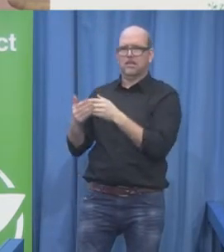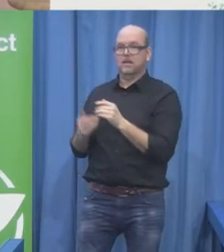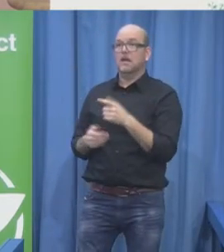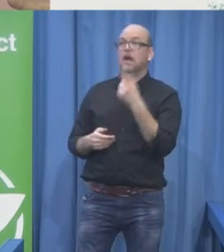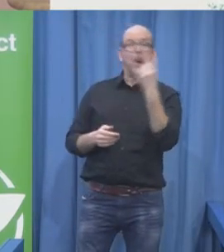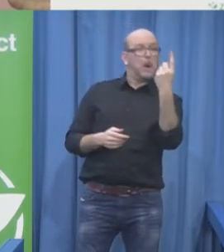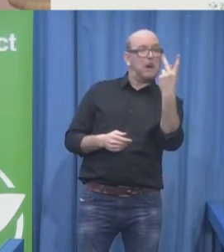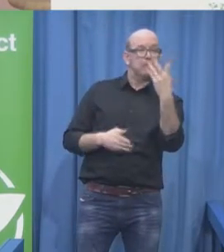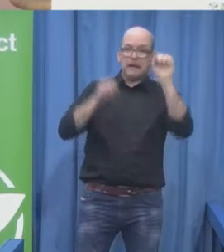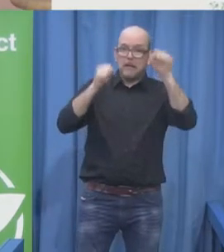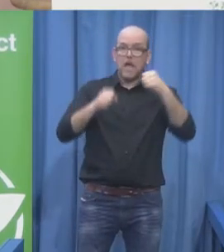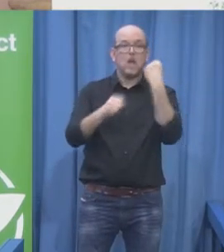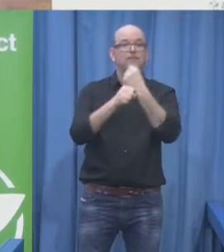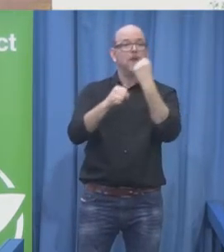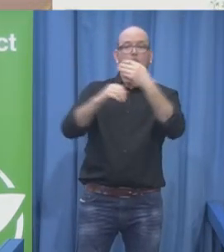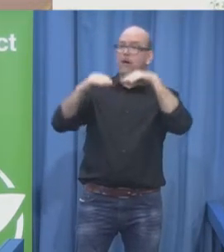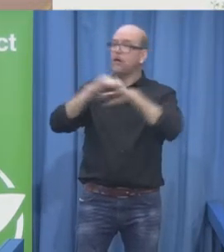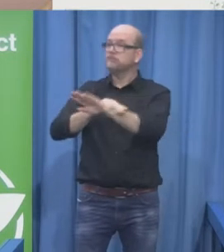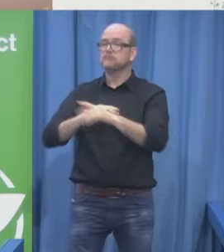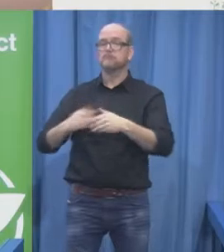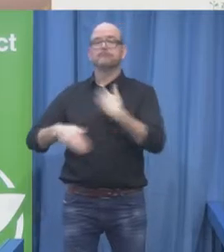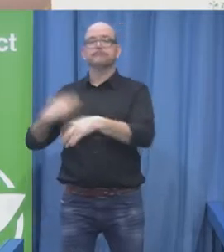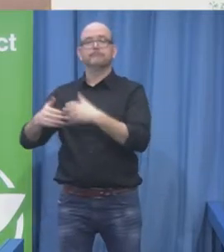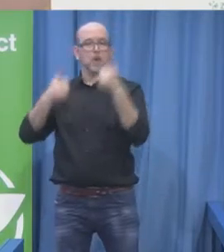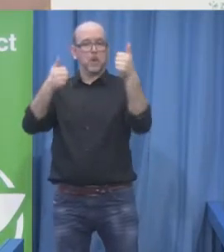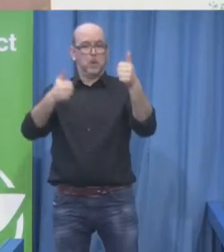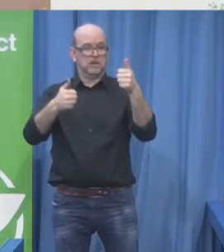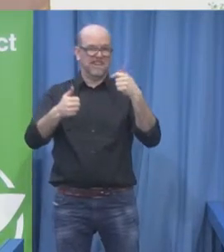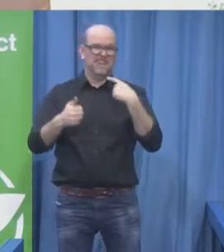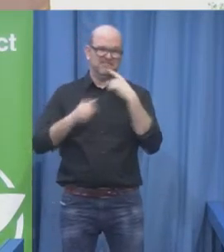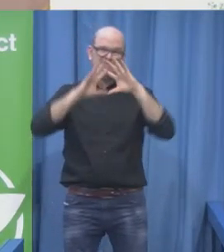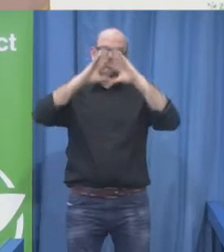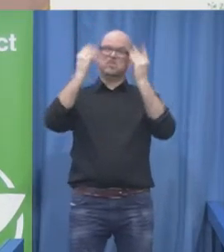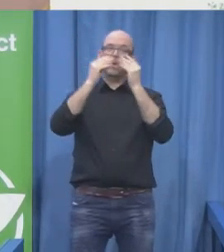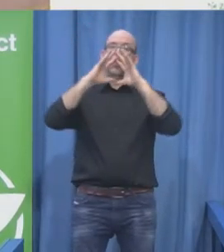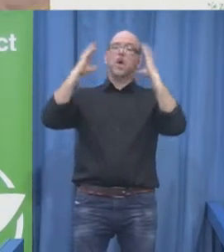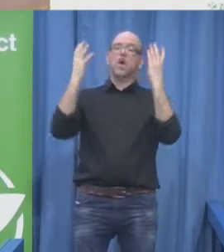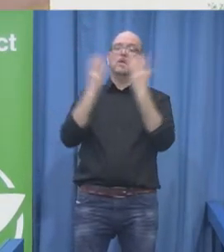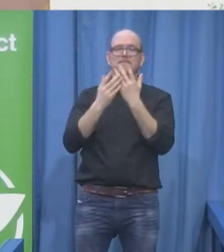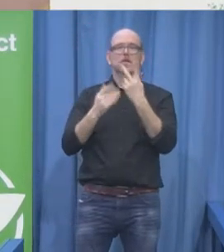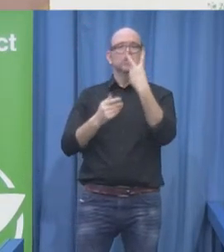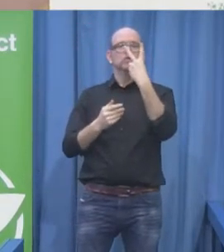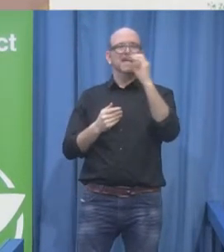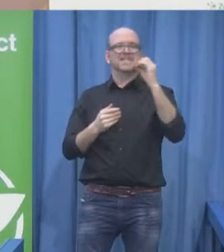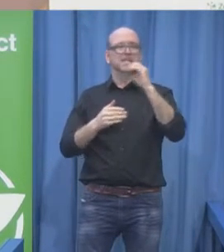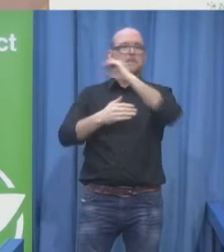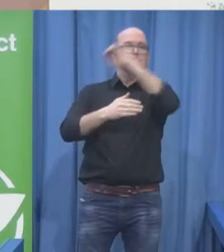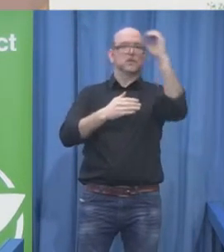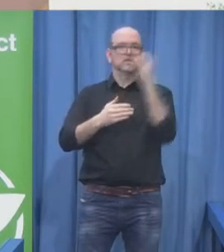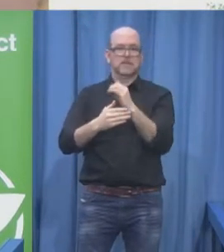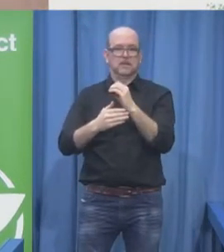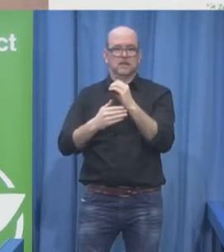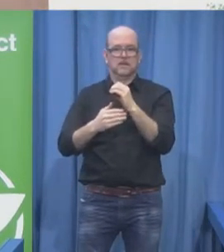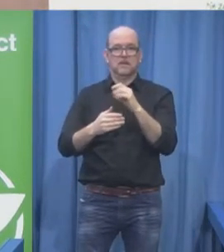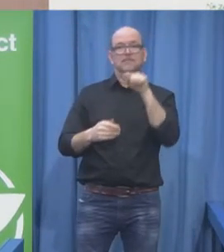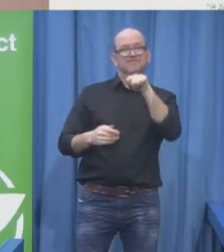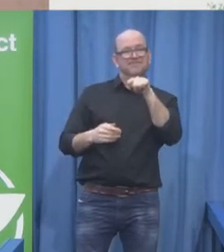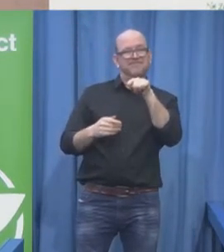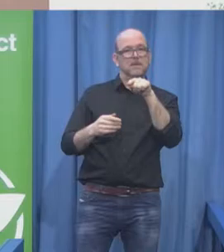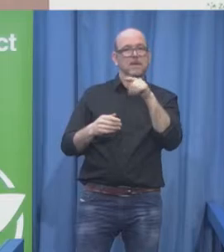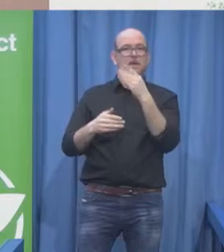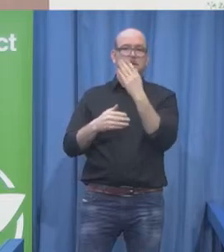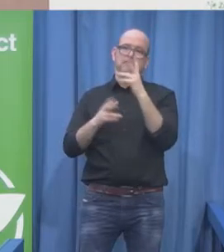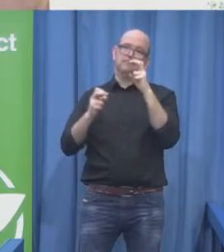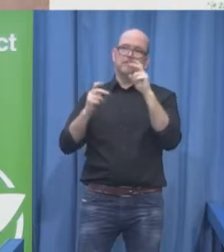be around 20% lower in many countries. And persons with disabilities are even less